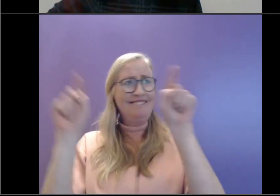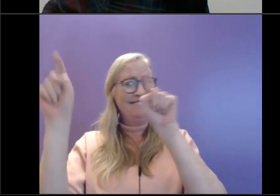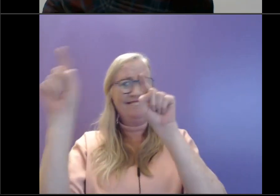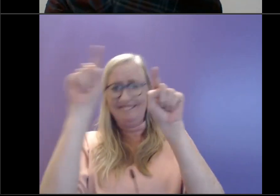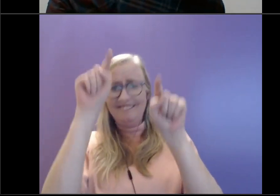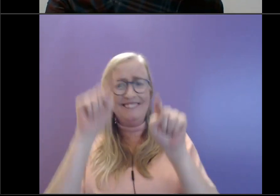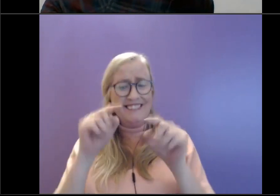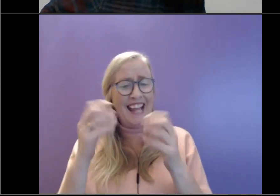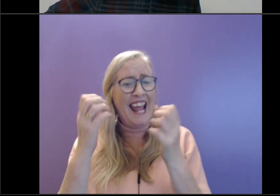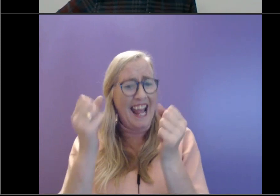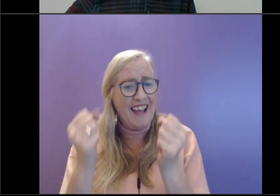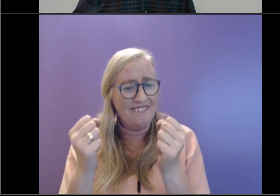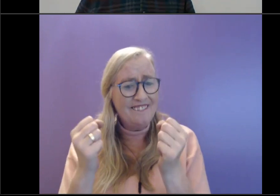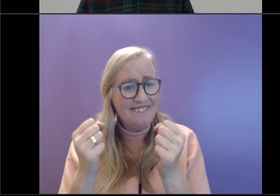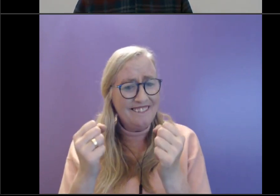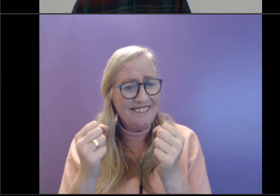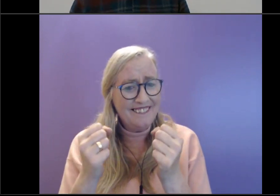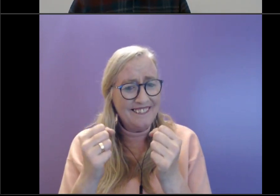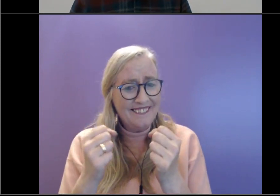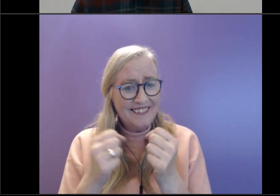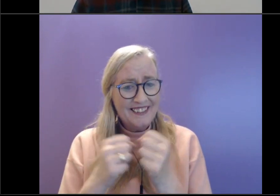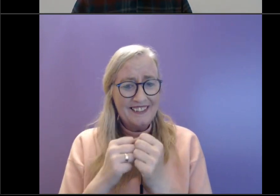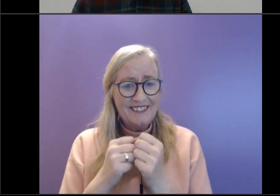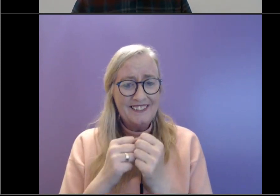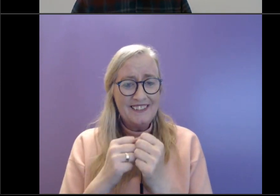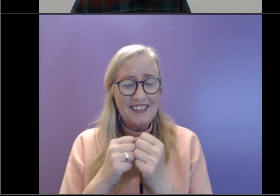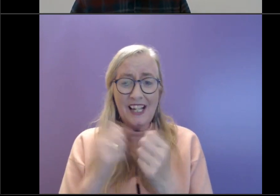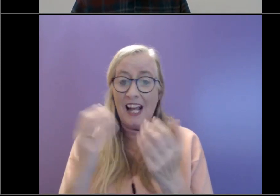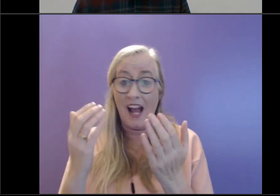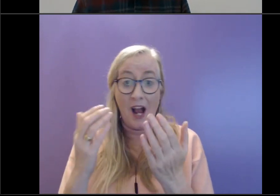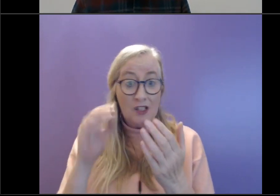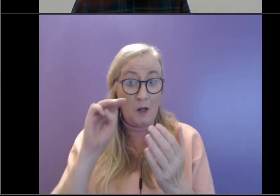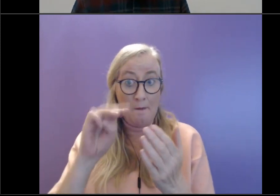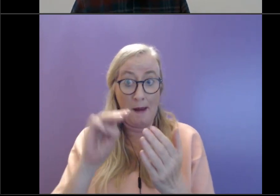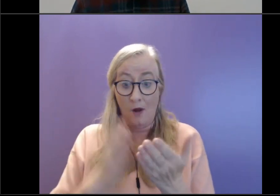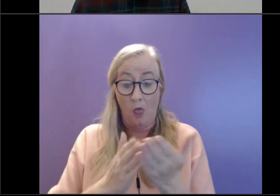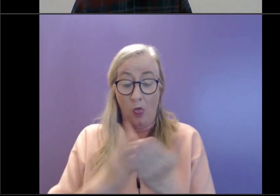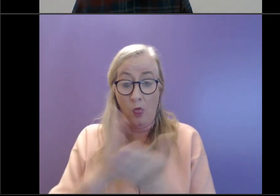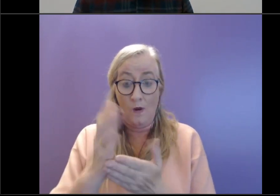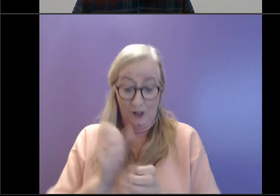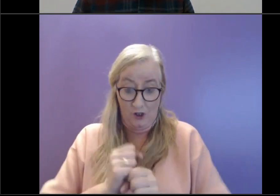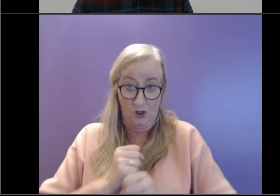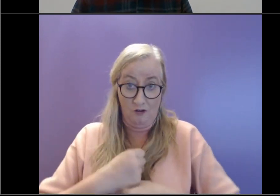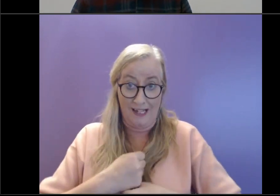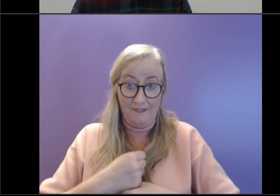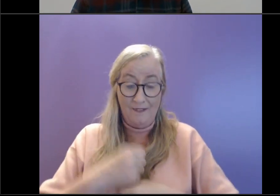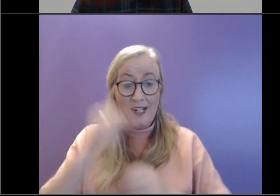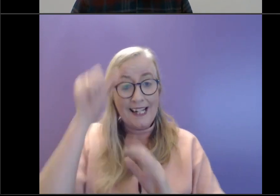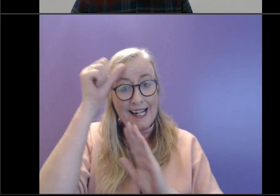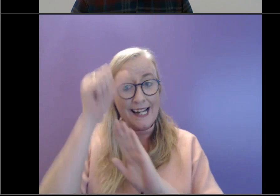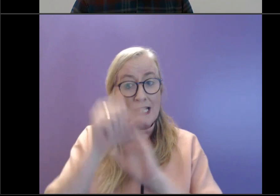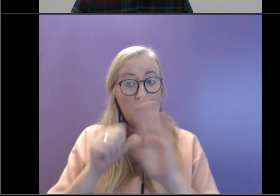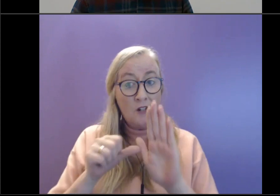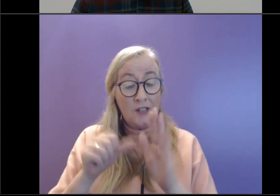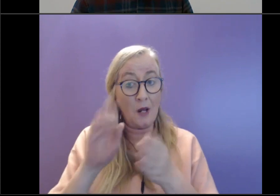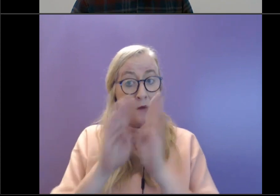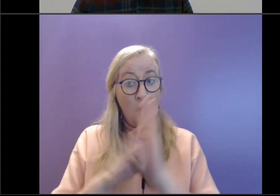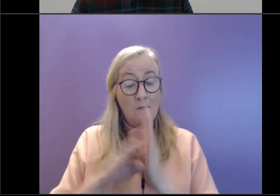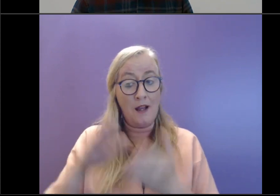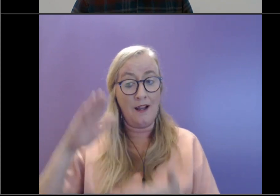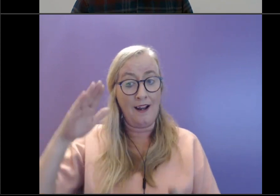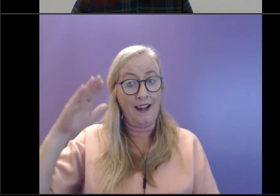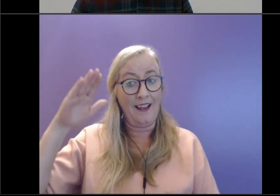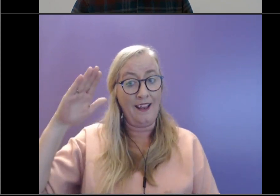spoke, you know, about that idea about even sometimes stressful experiences. That's not to diminish them. But